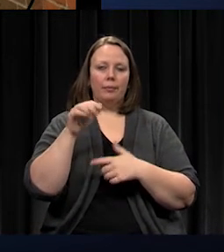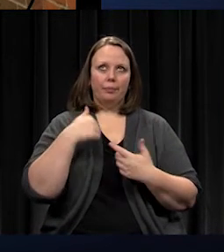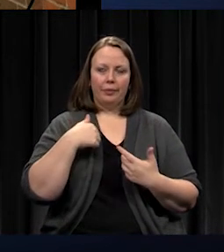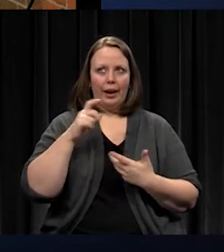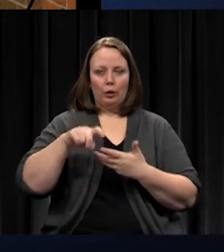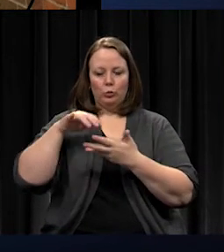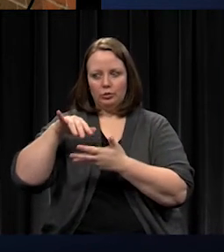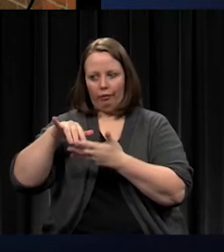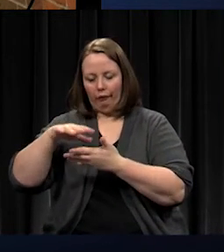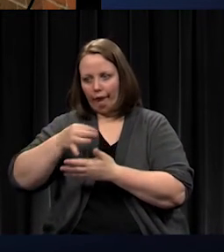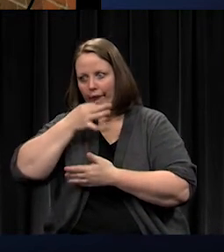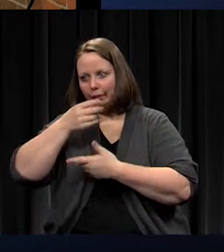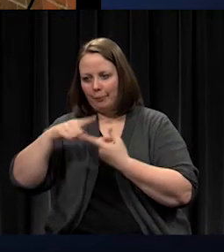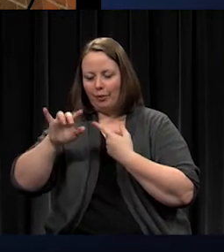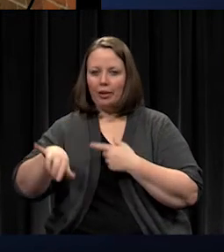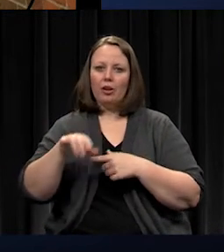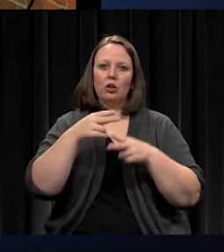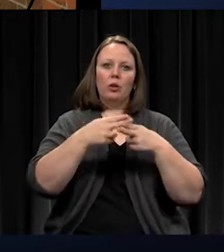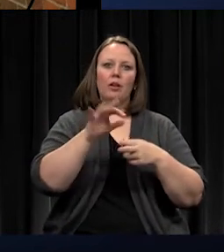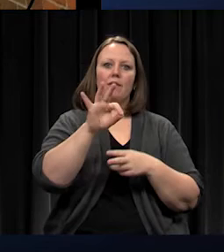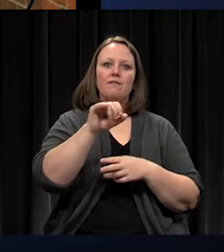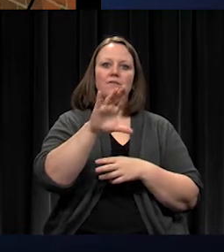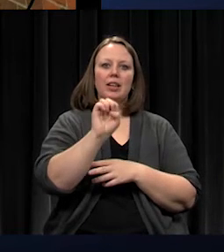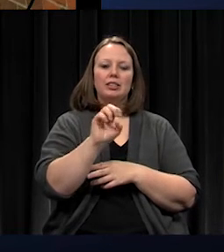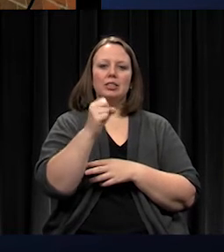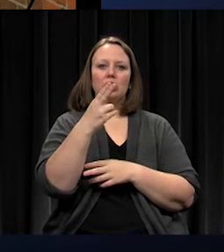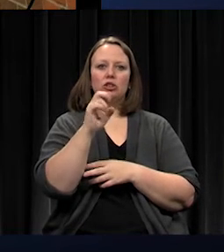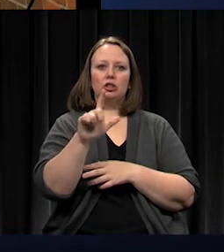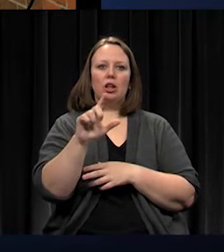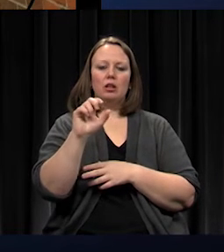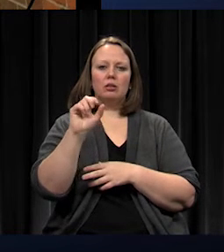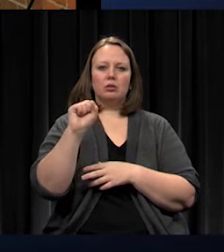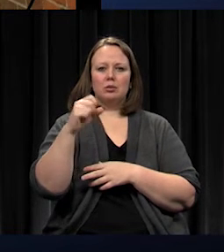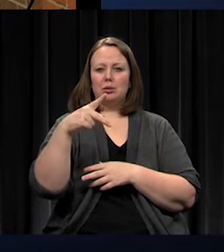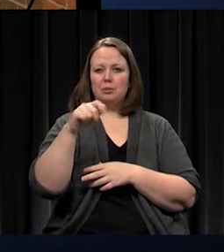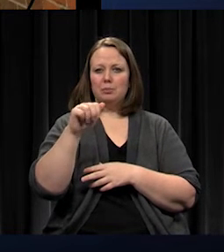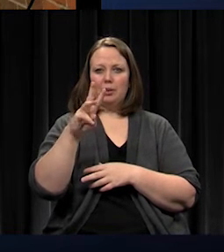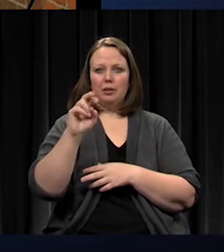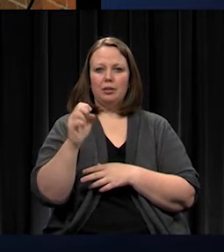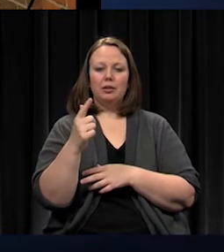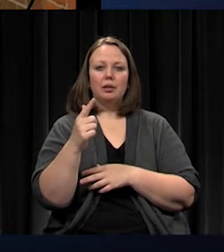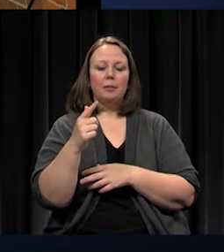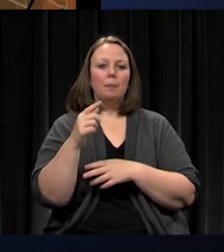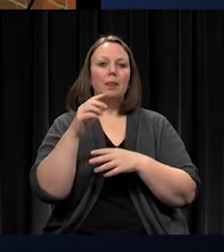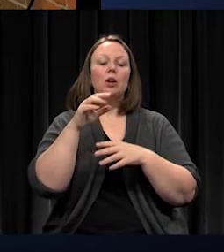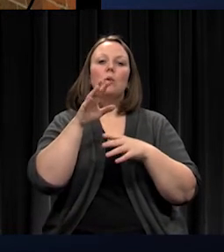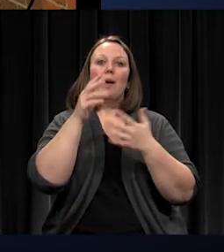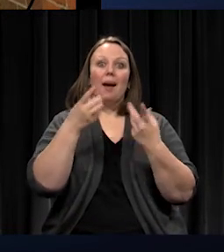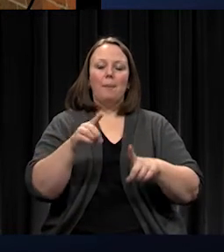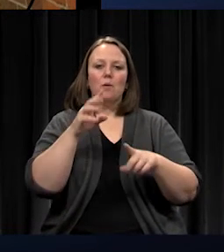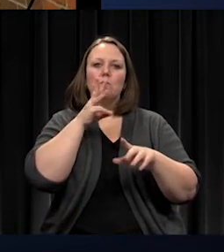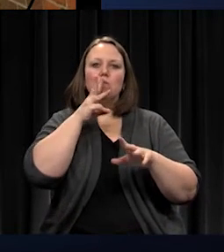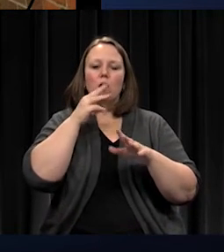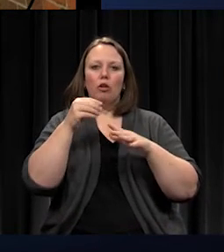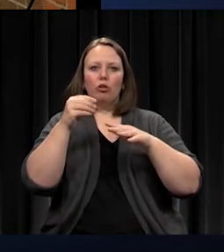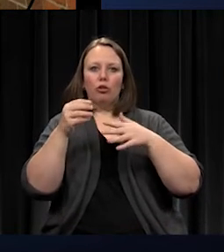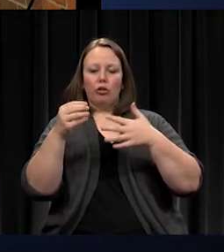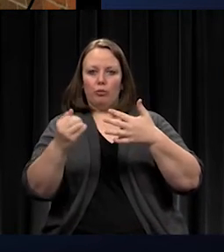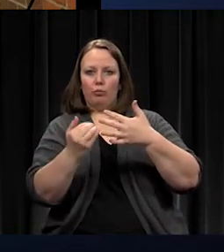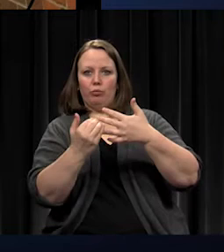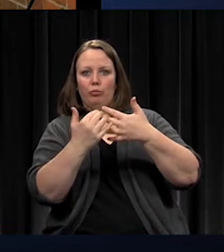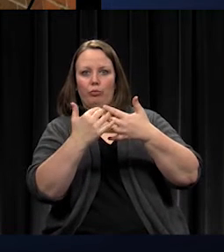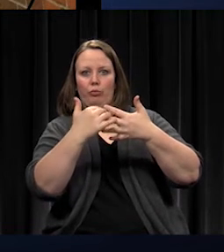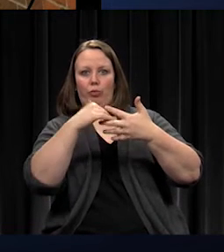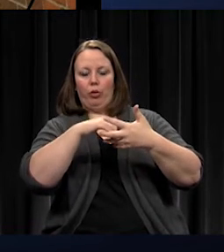when water weeps into that brick and pops the front off. It becomes like a sponge and eventually it fails and the integrity of the masonry goes